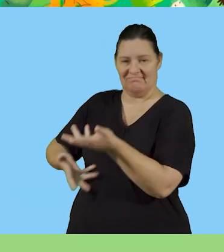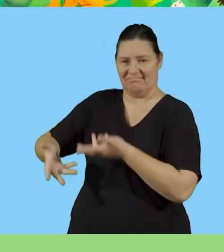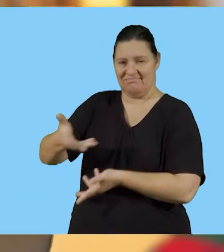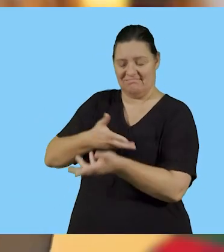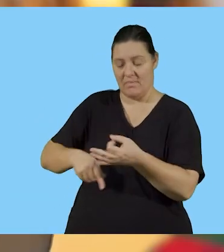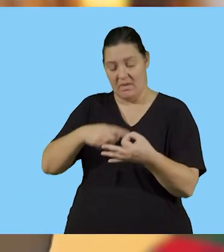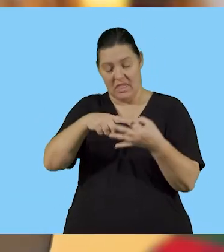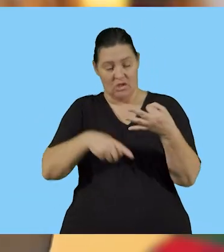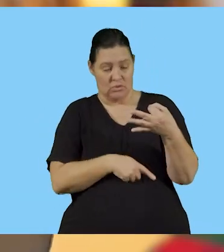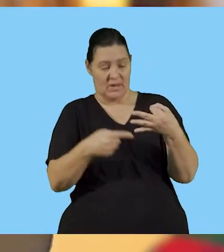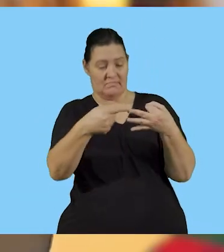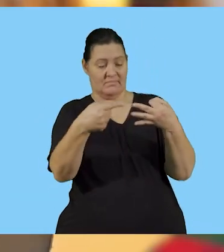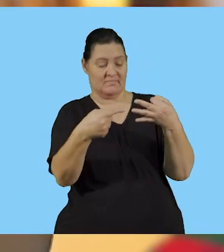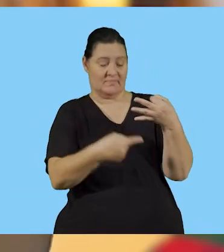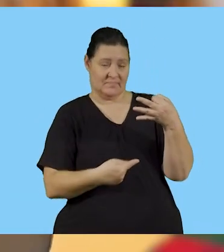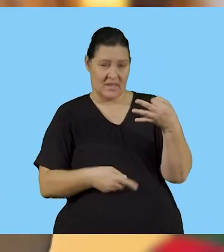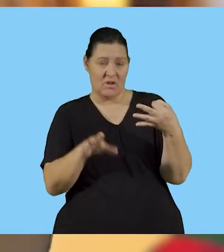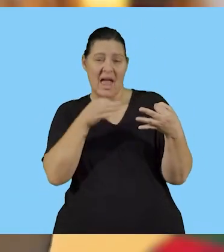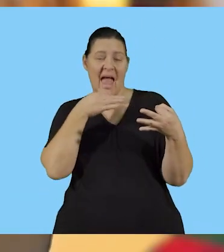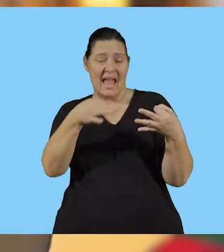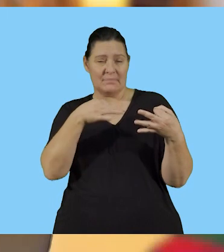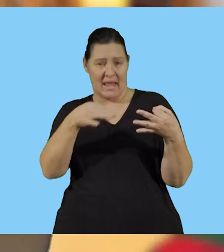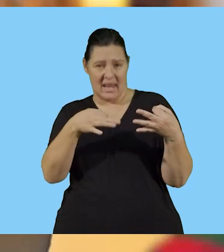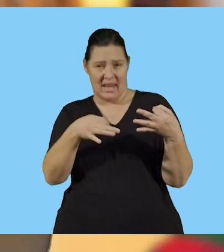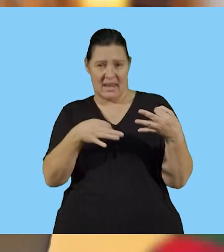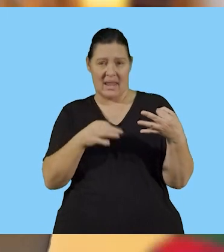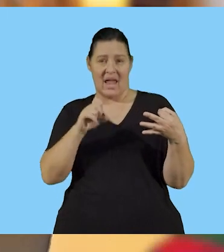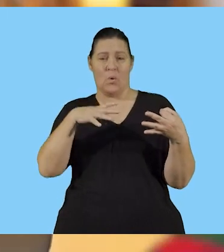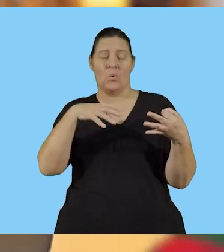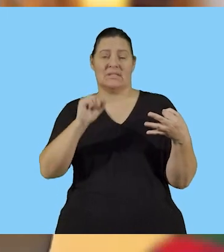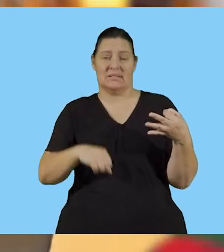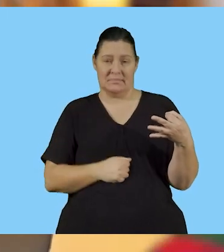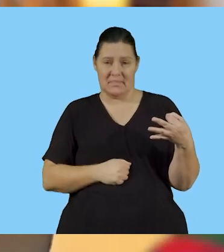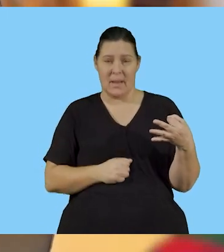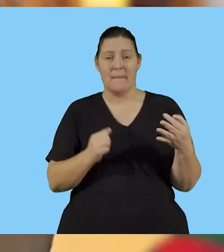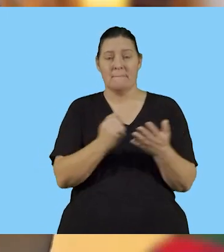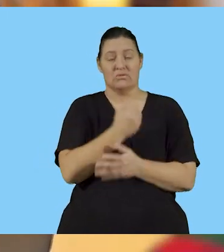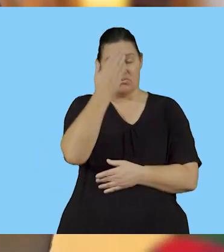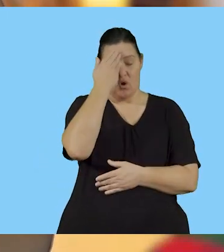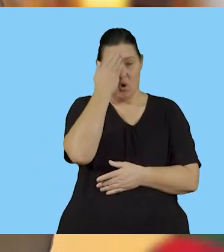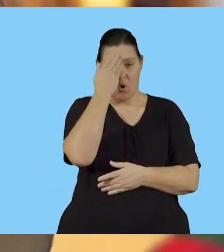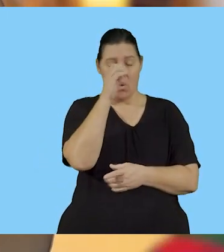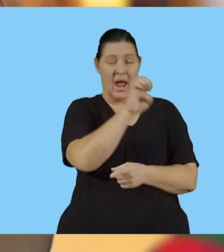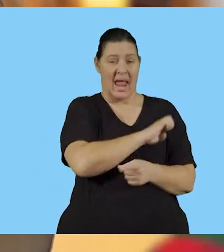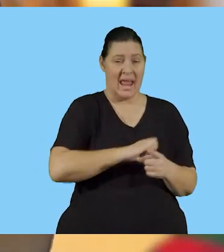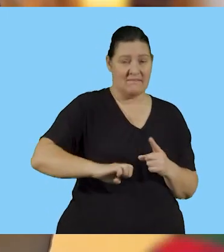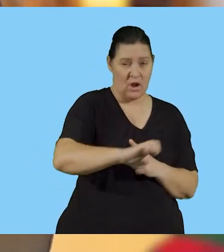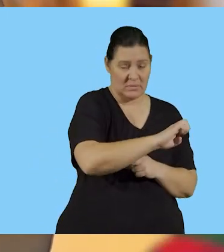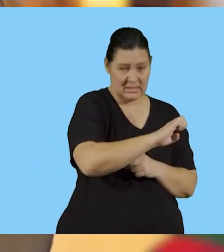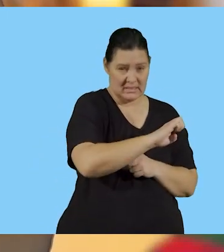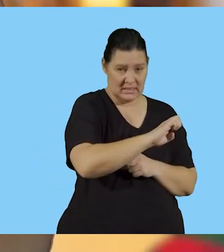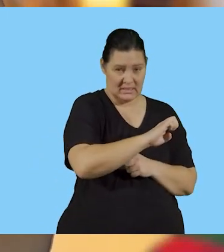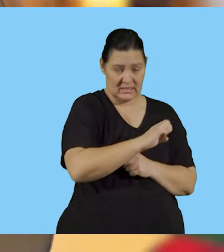So those are the three aspects you need to know whenever you are defining or explaining an ecosystem. You need to know that it's an environment.